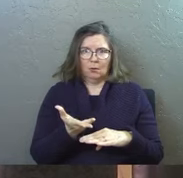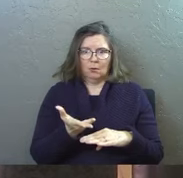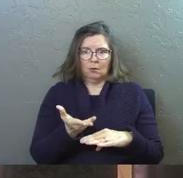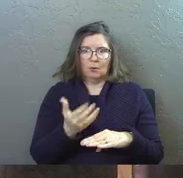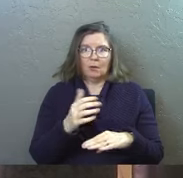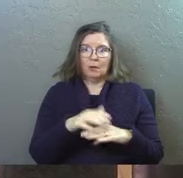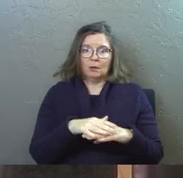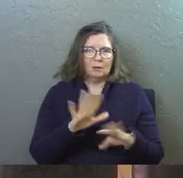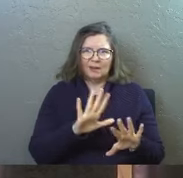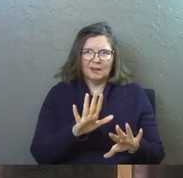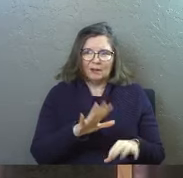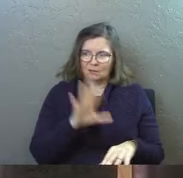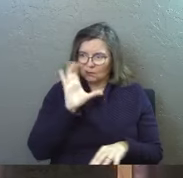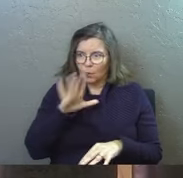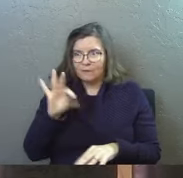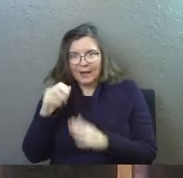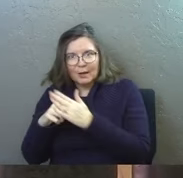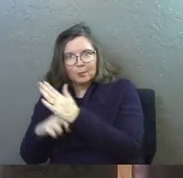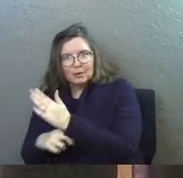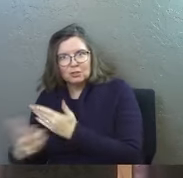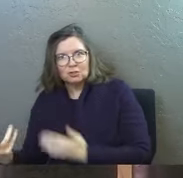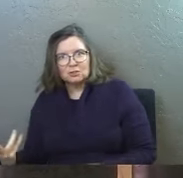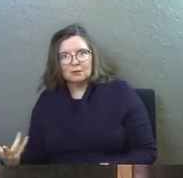get on maps and find yourself a bridge amen